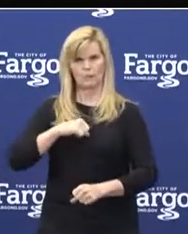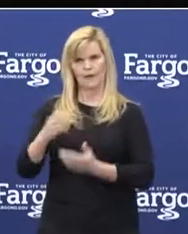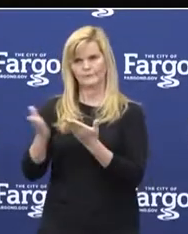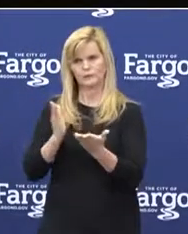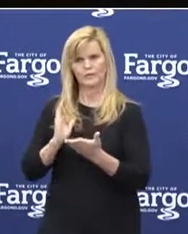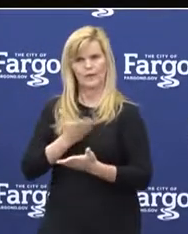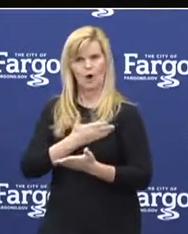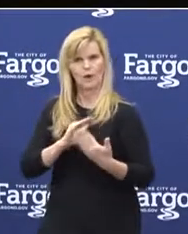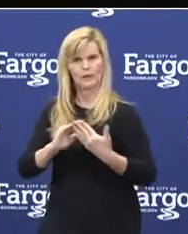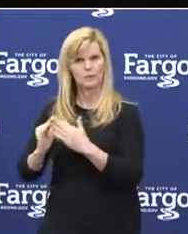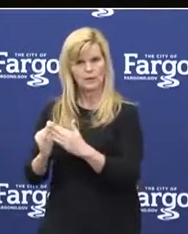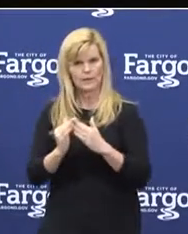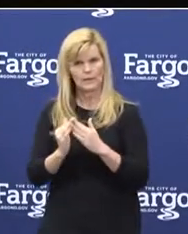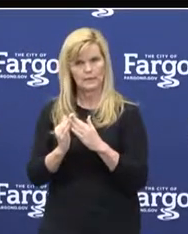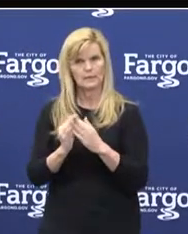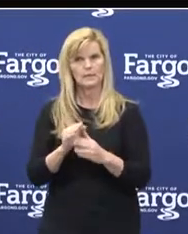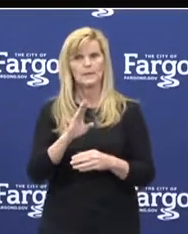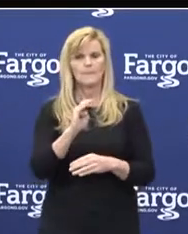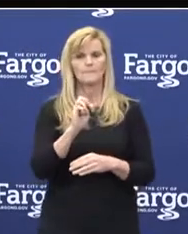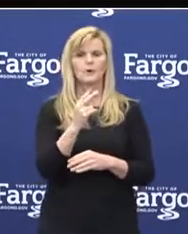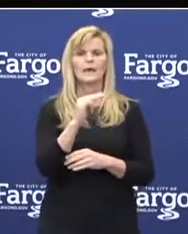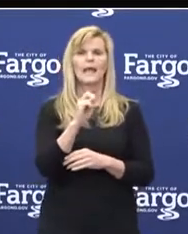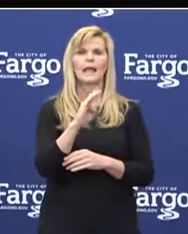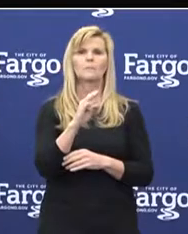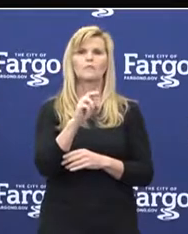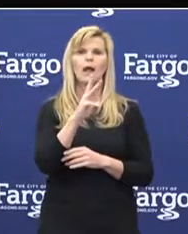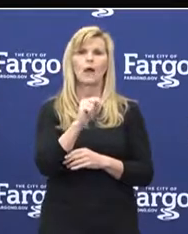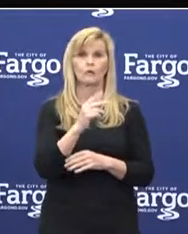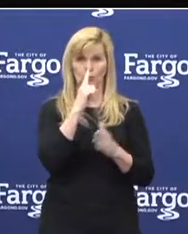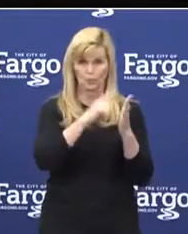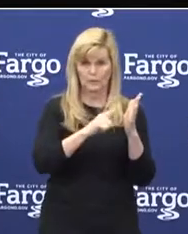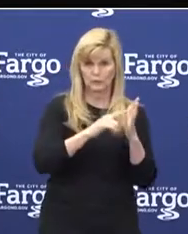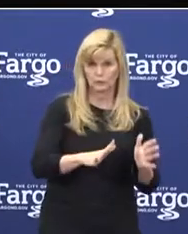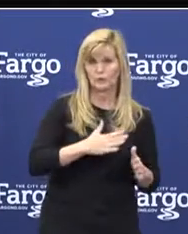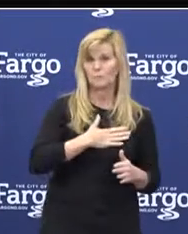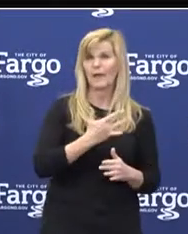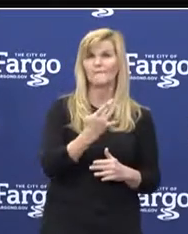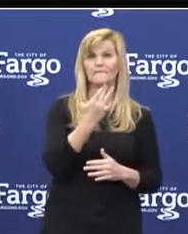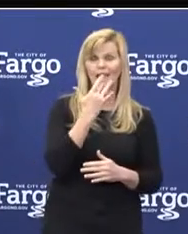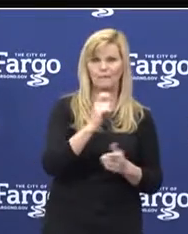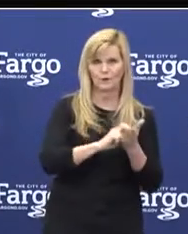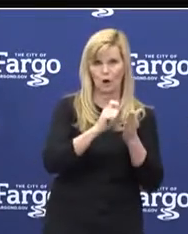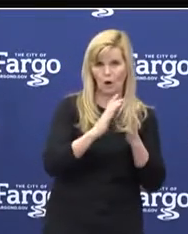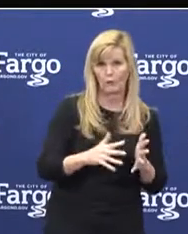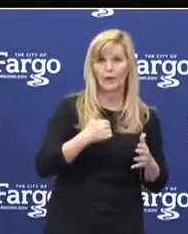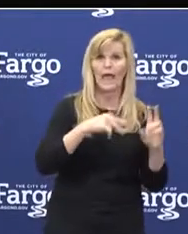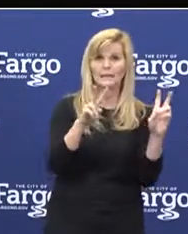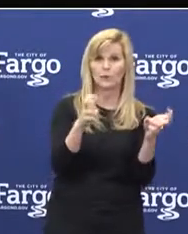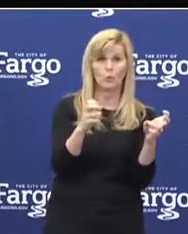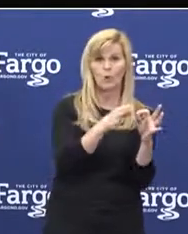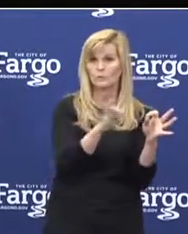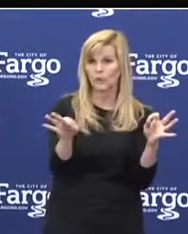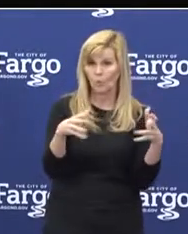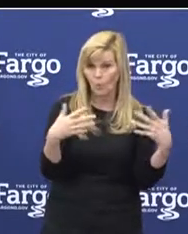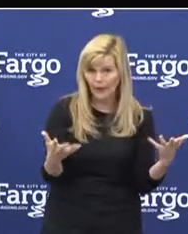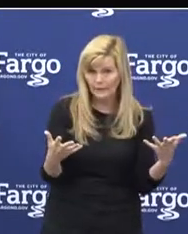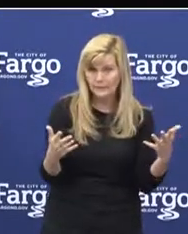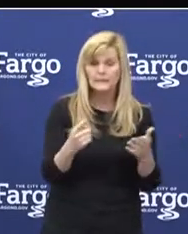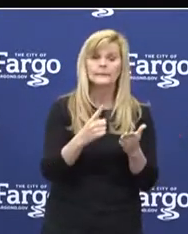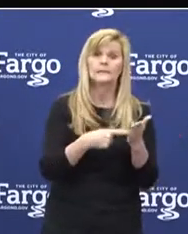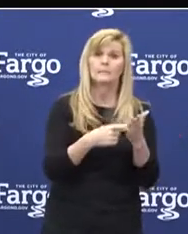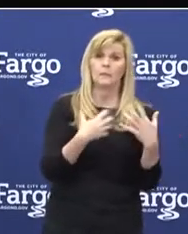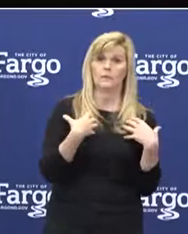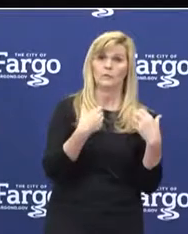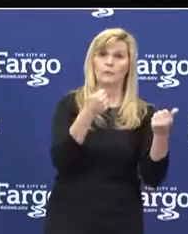community. Brene Brown, a well-known researcher and one of my favorite authors, has a quote that says, sometimes the bravest and most